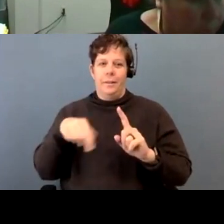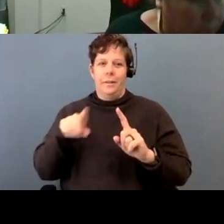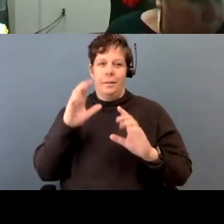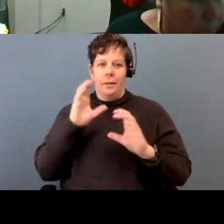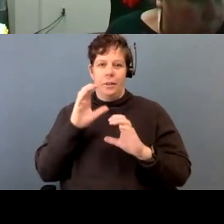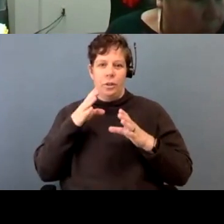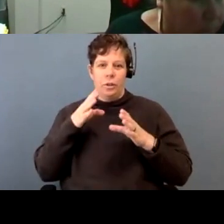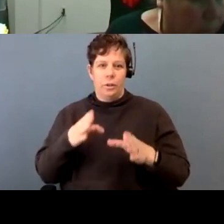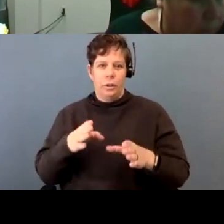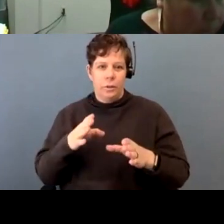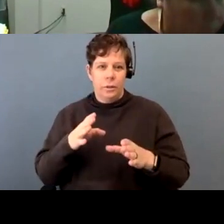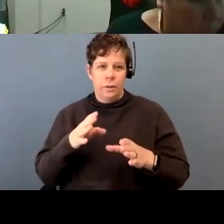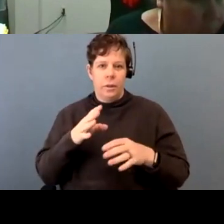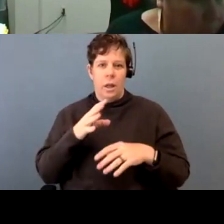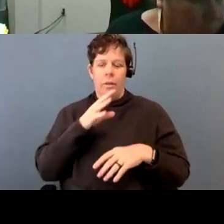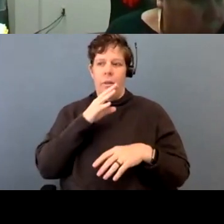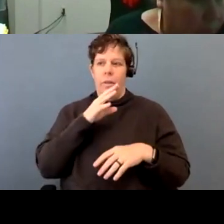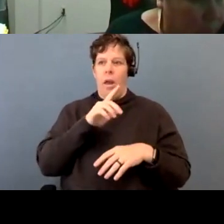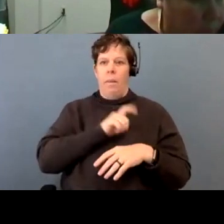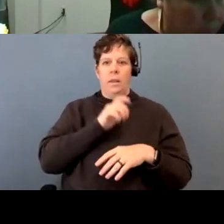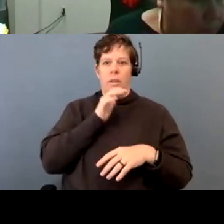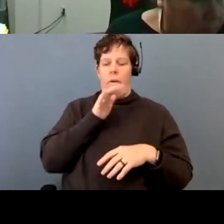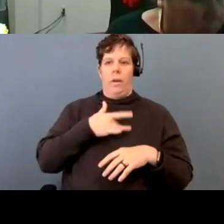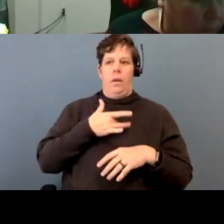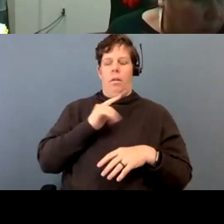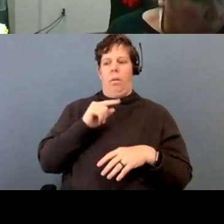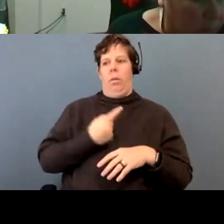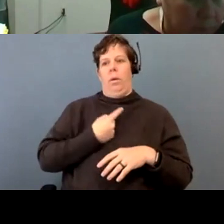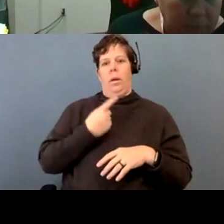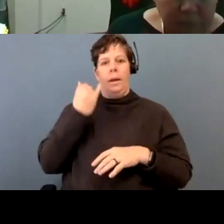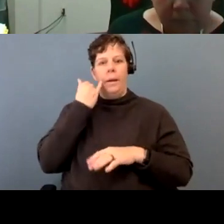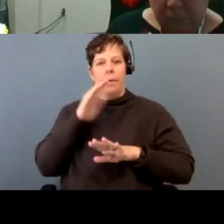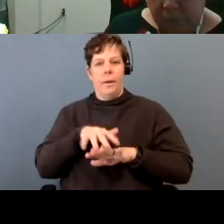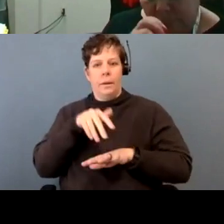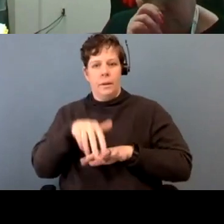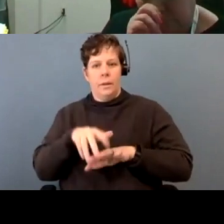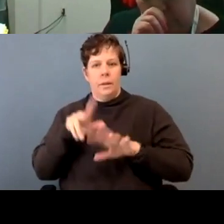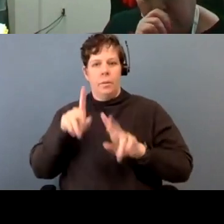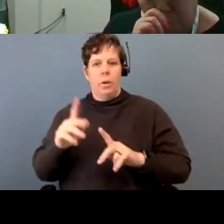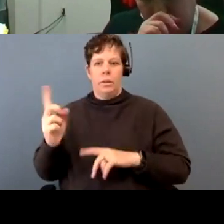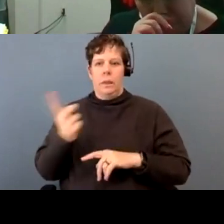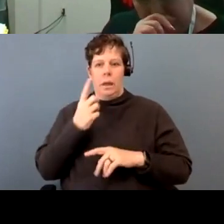they don't take it personal when an indigenous person comes at them angry or